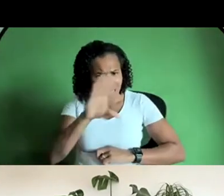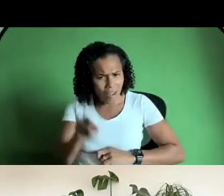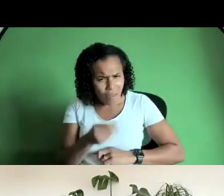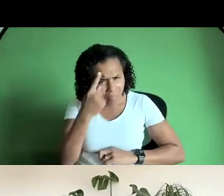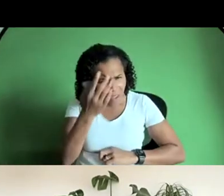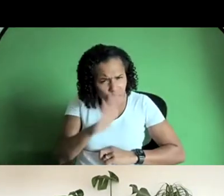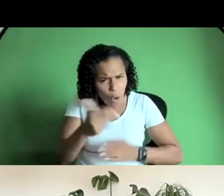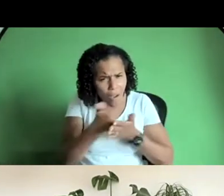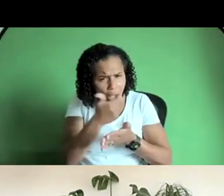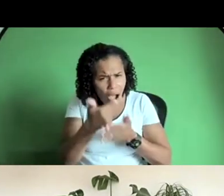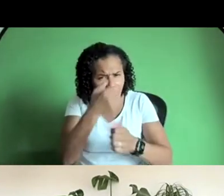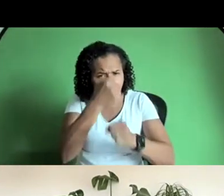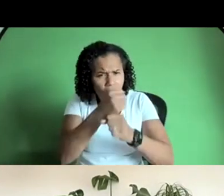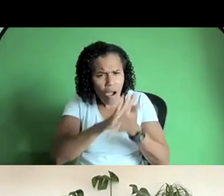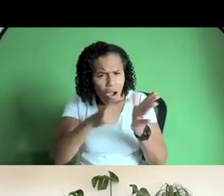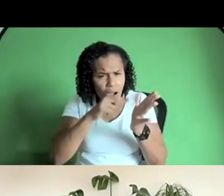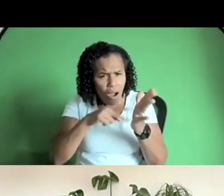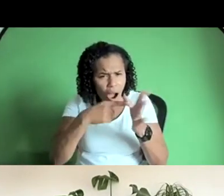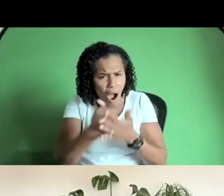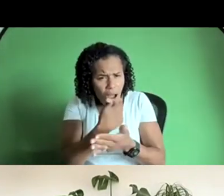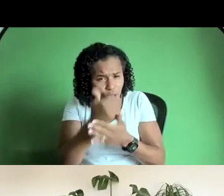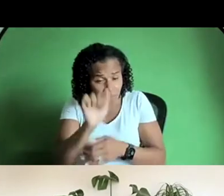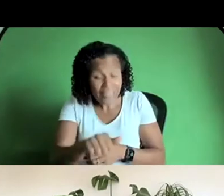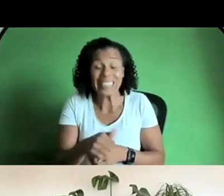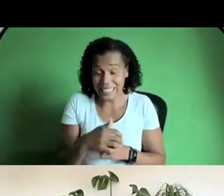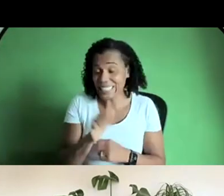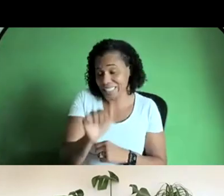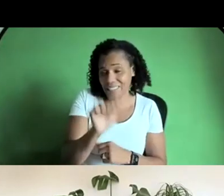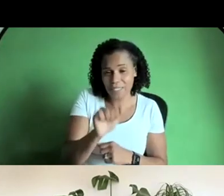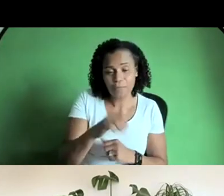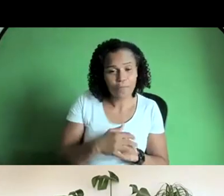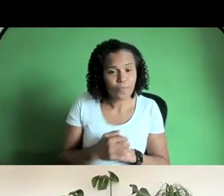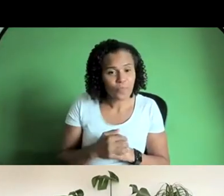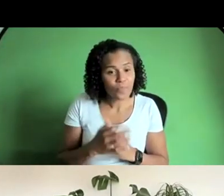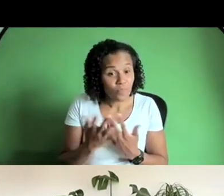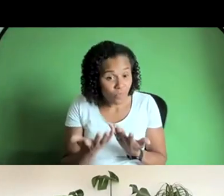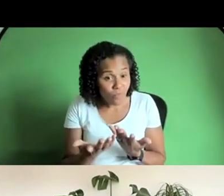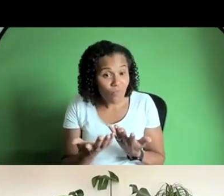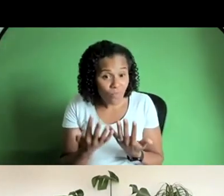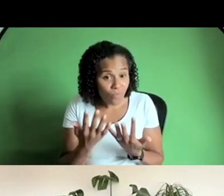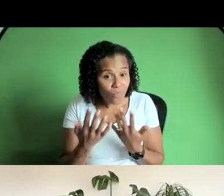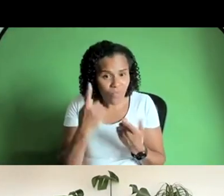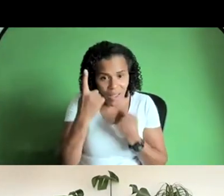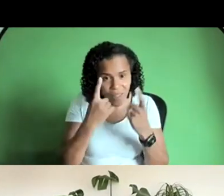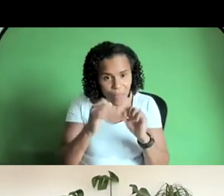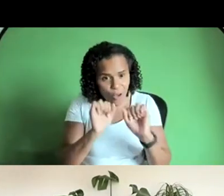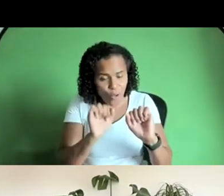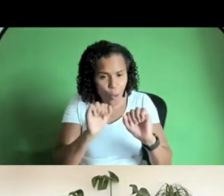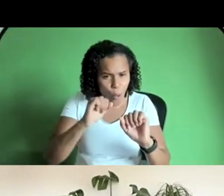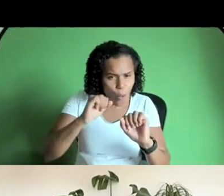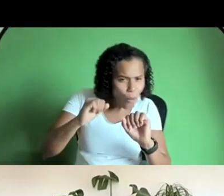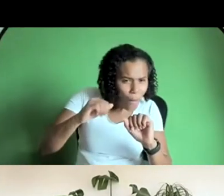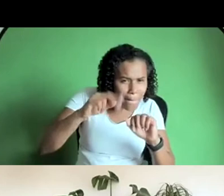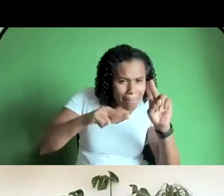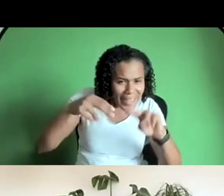ghanaian group um and actually those those uh maybe something that uh in those images behind your your